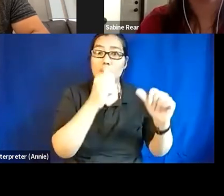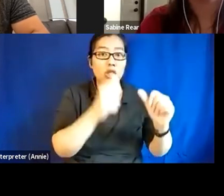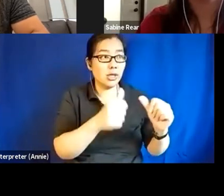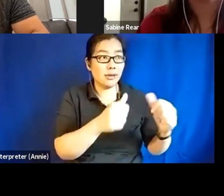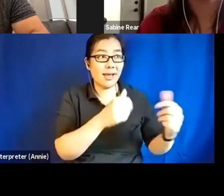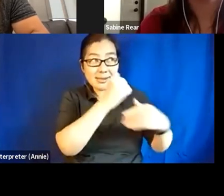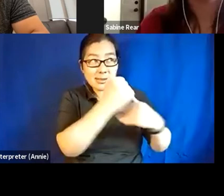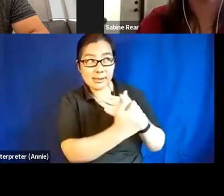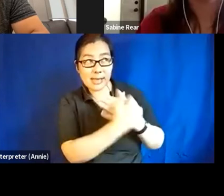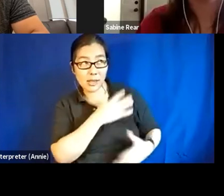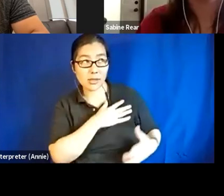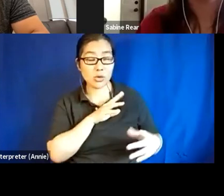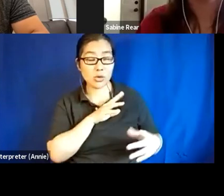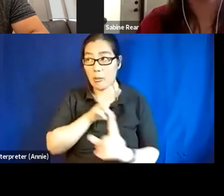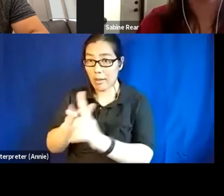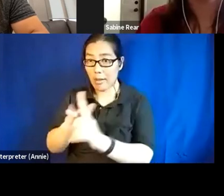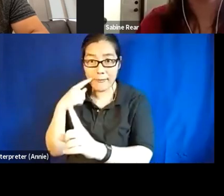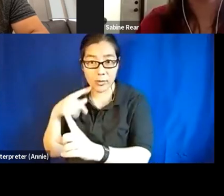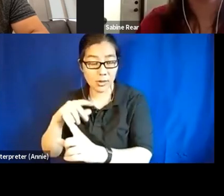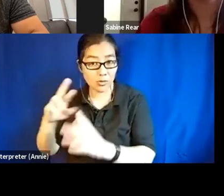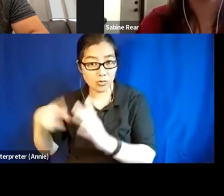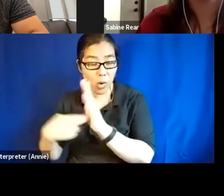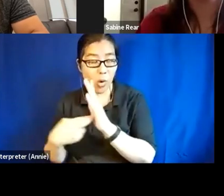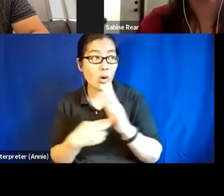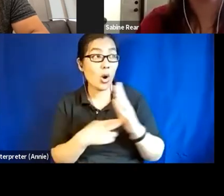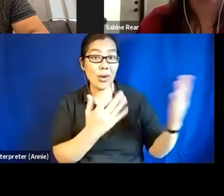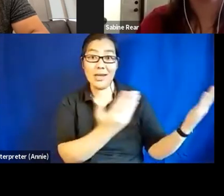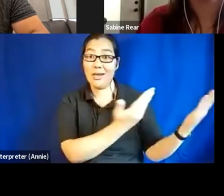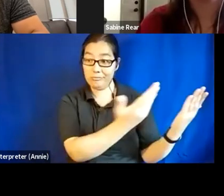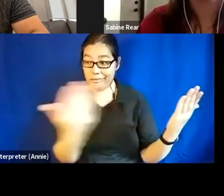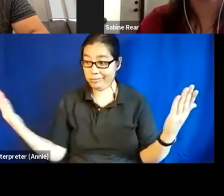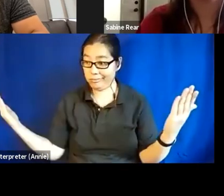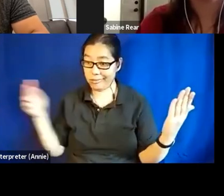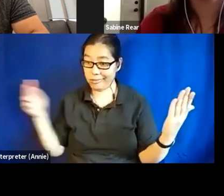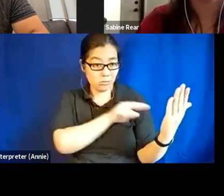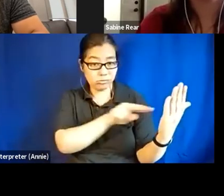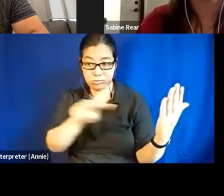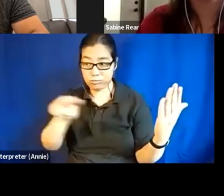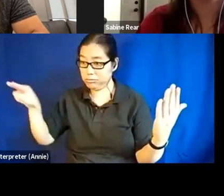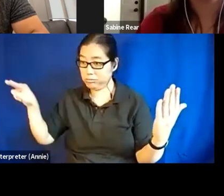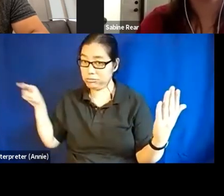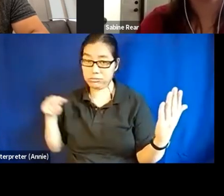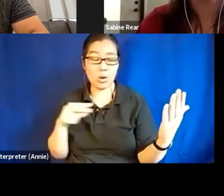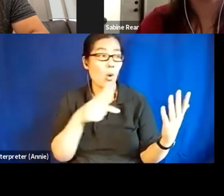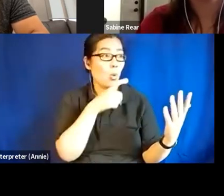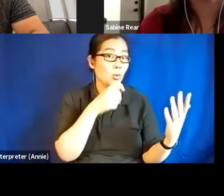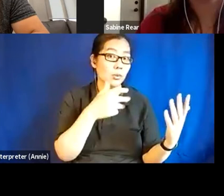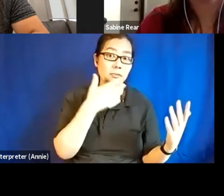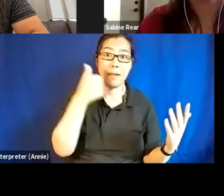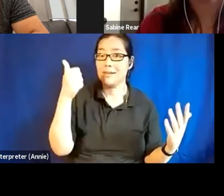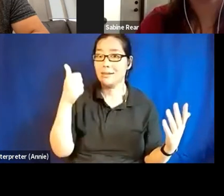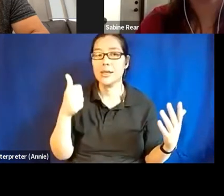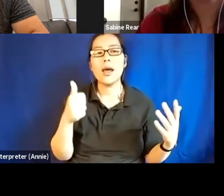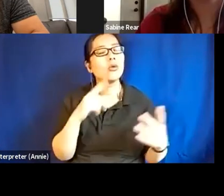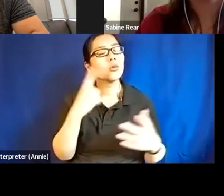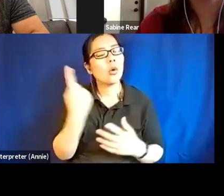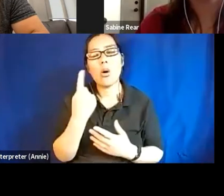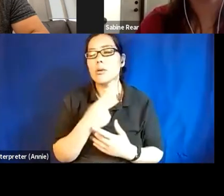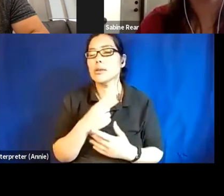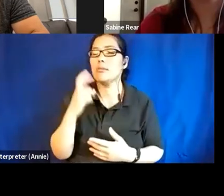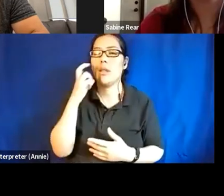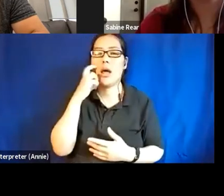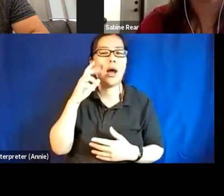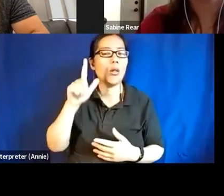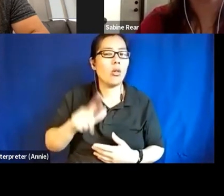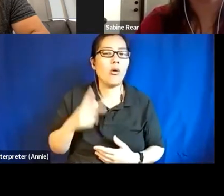down the parts, uh, to figure out who is the best person for that part. Uh, and there are always people who are blind or low vision in that, in that realm.